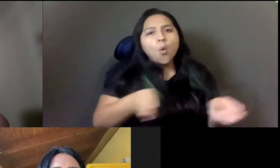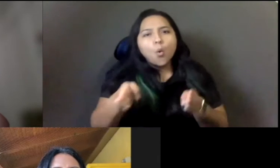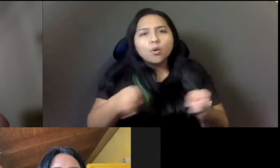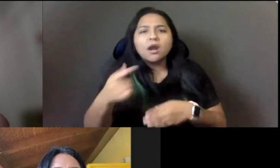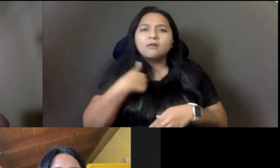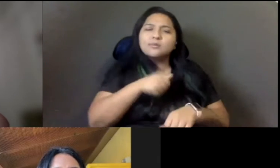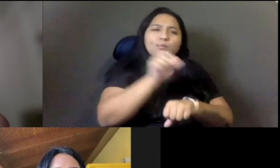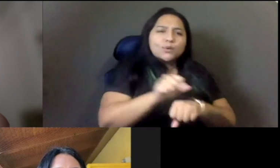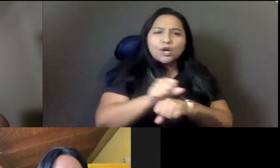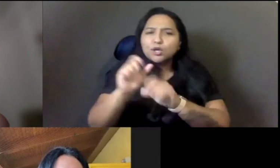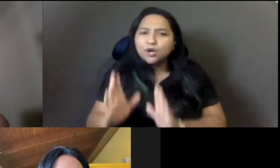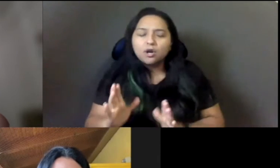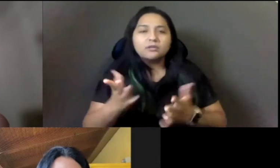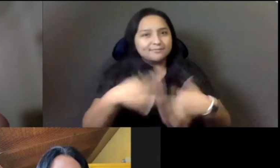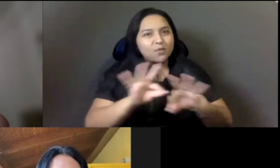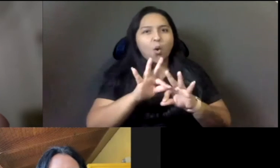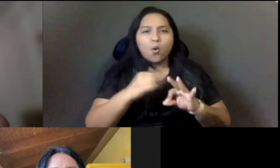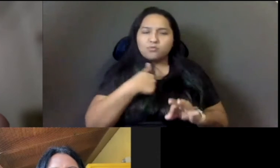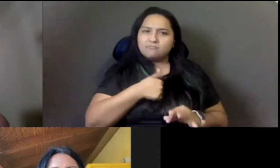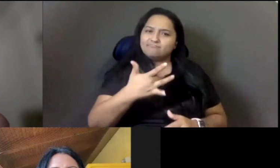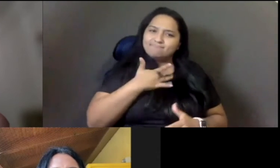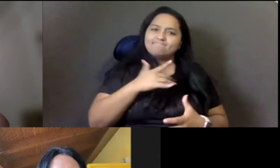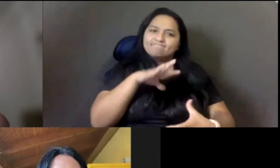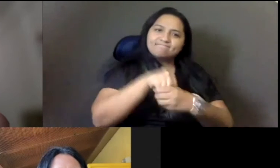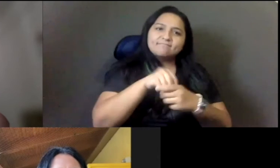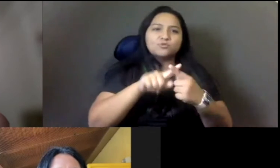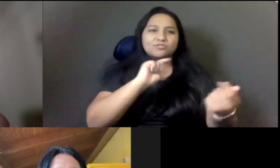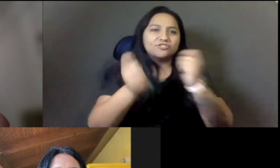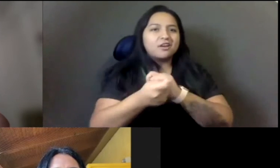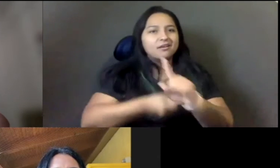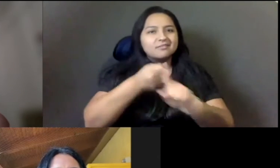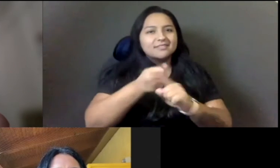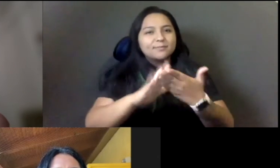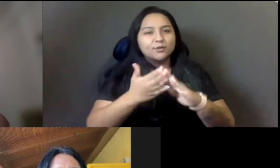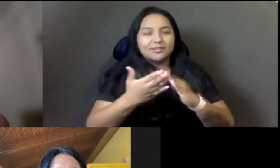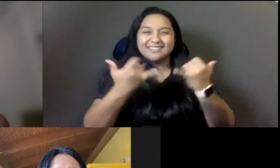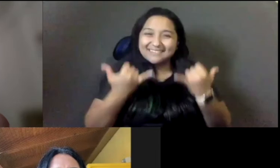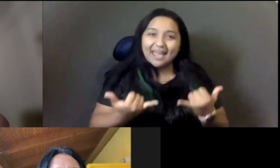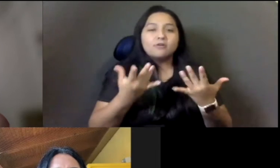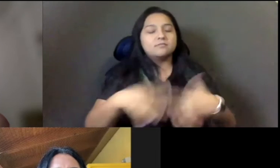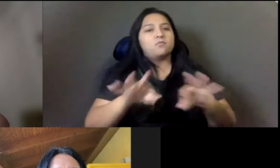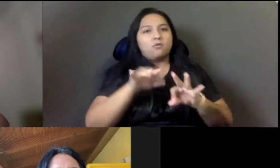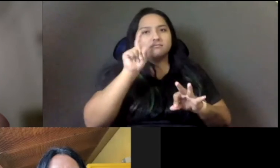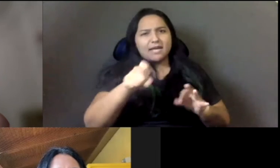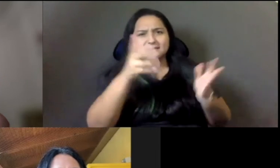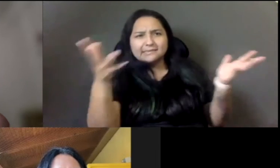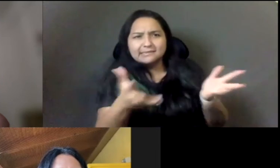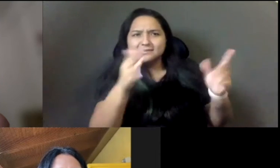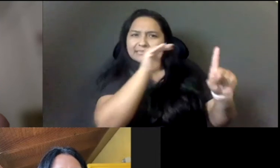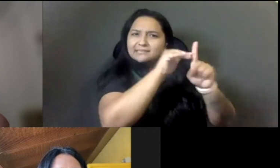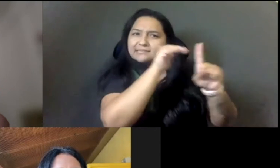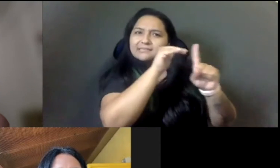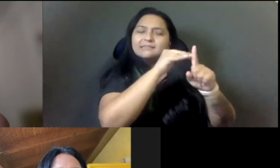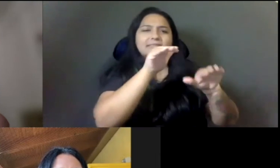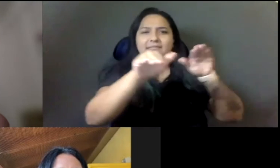to make a difference in our communities, this is the time for us to put pressure, um, you know, uh, out there and to make sure that our